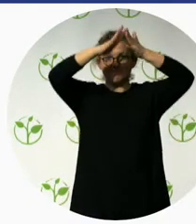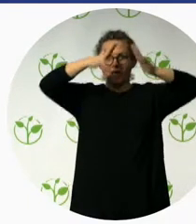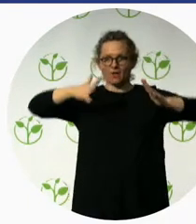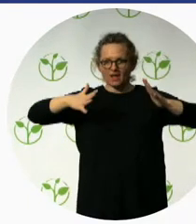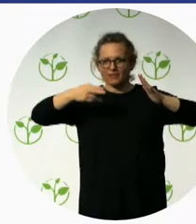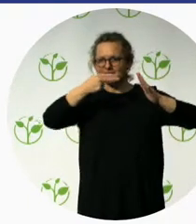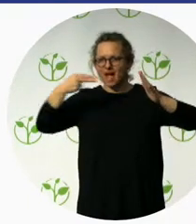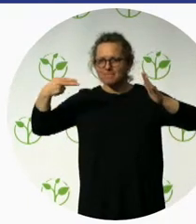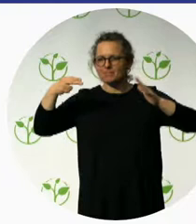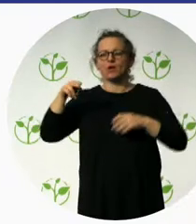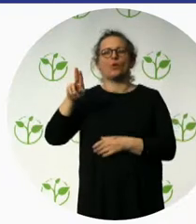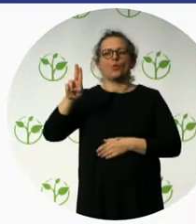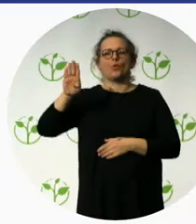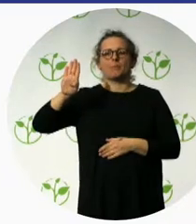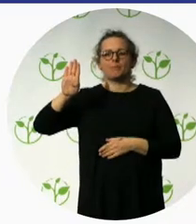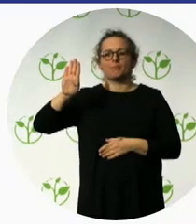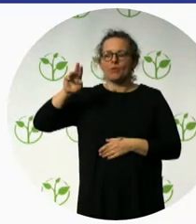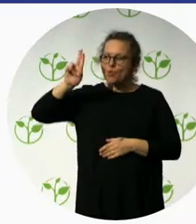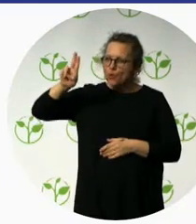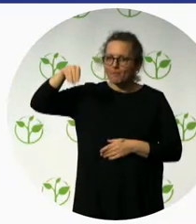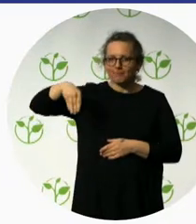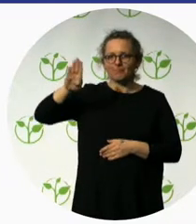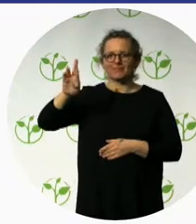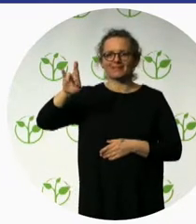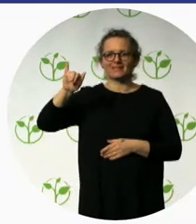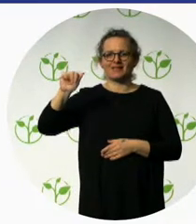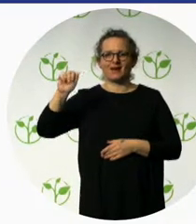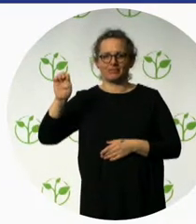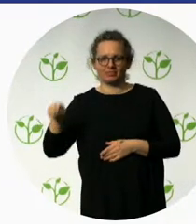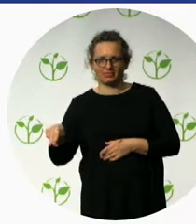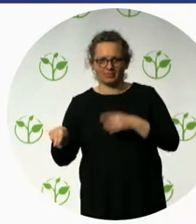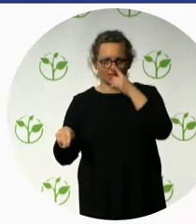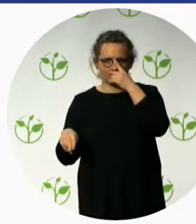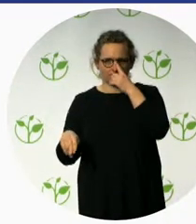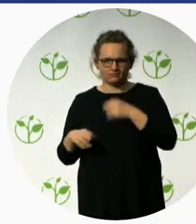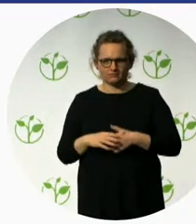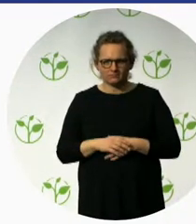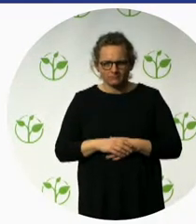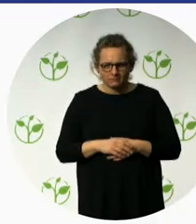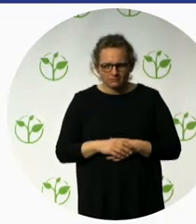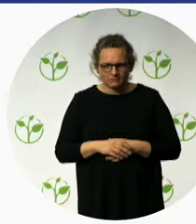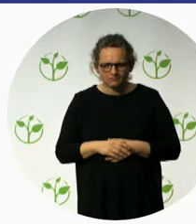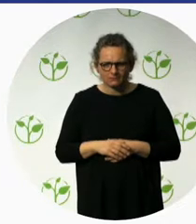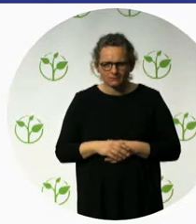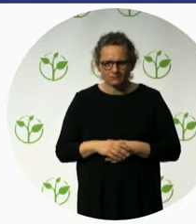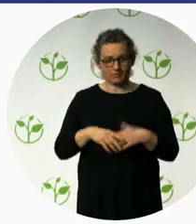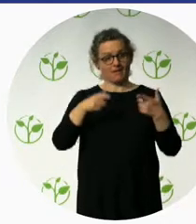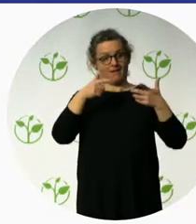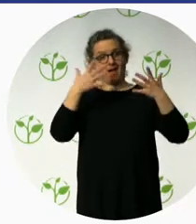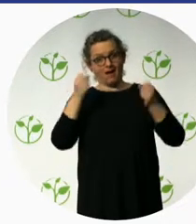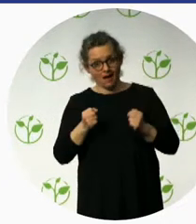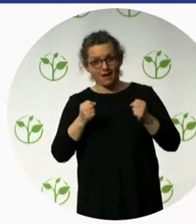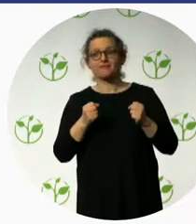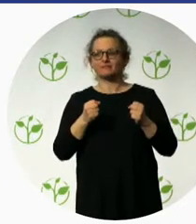have a property in the spa resort. So we tried to cover all the destinations for the people with access needs in Italy,